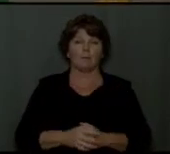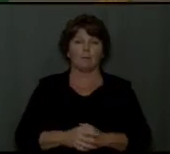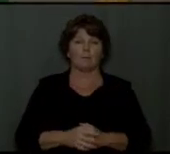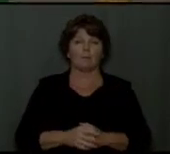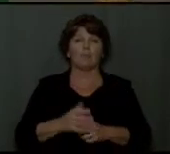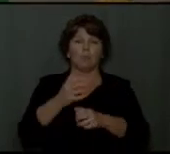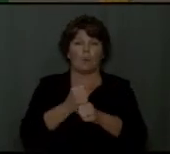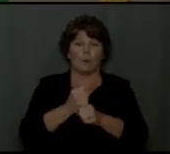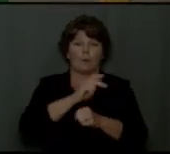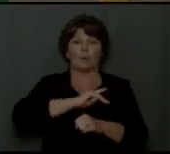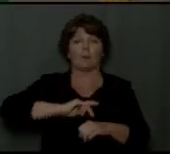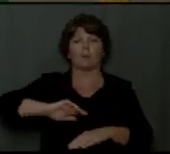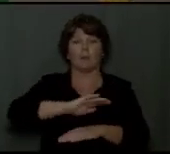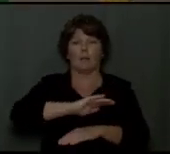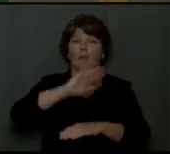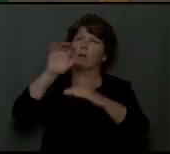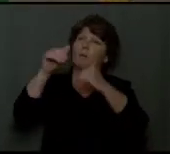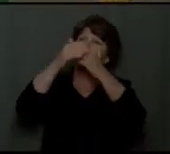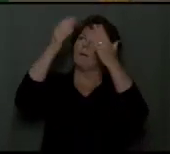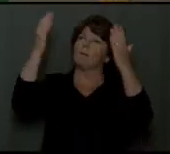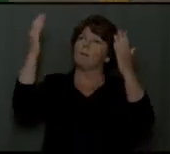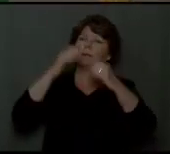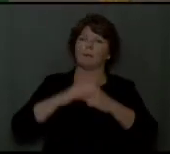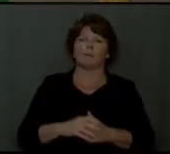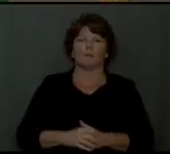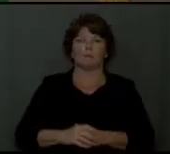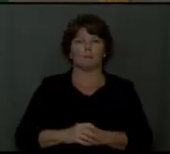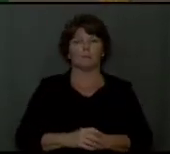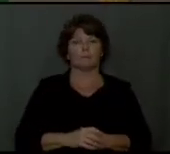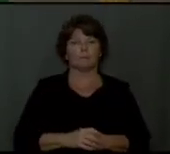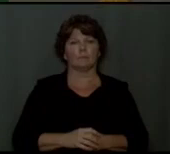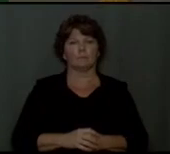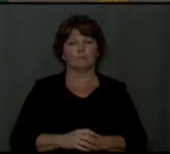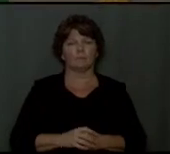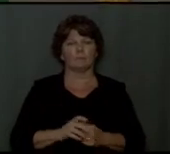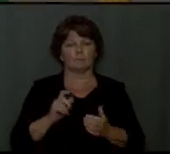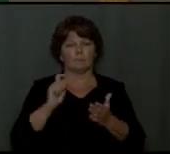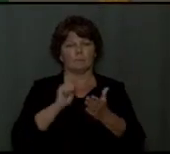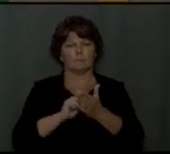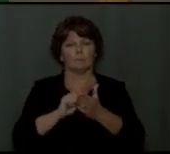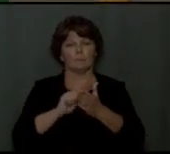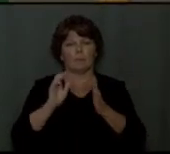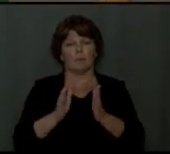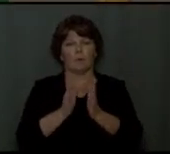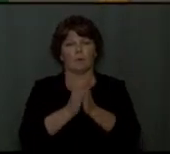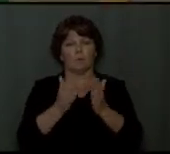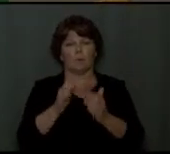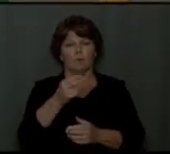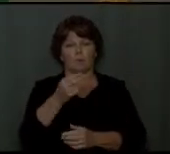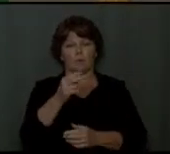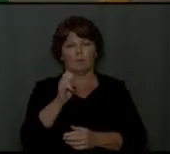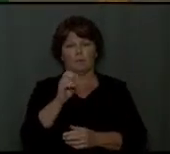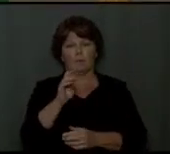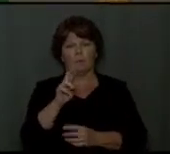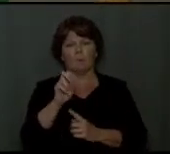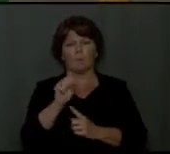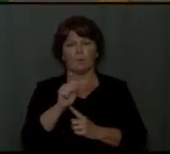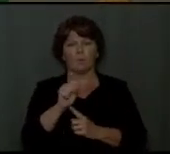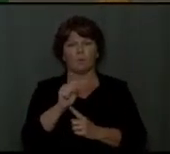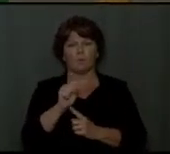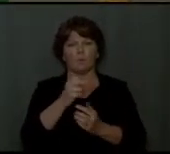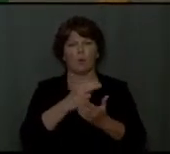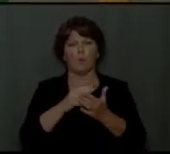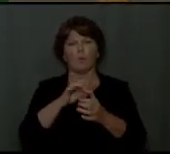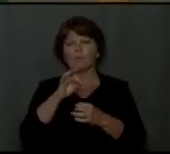kingdom of heaven. The author of the book of Hebrews, excuse me, is none other than the